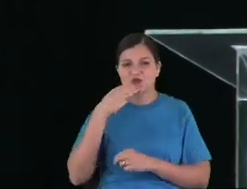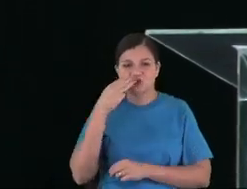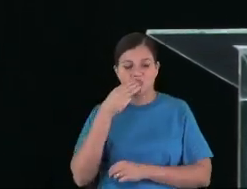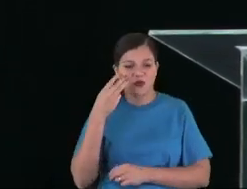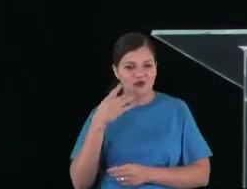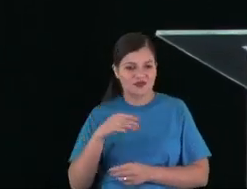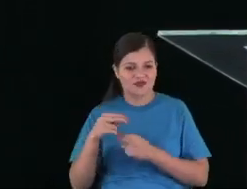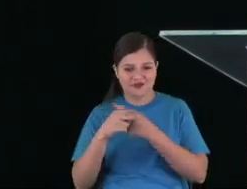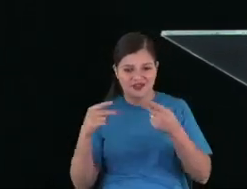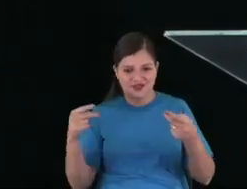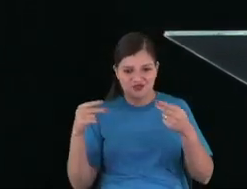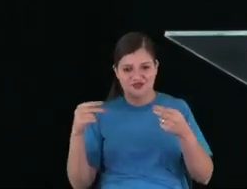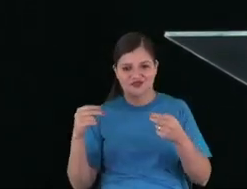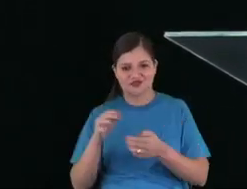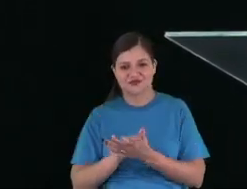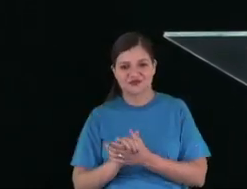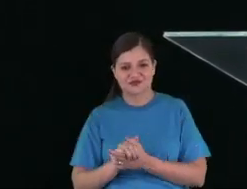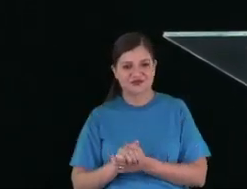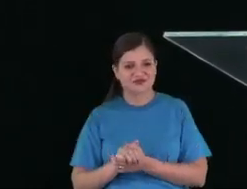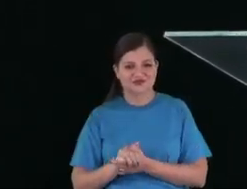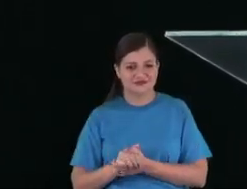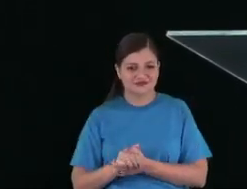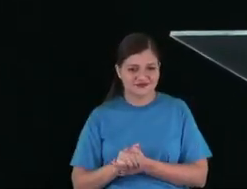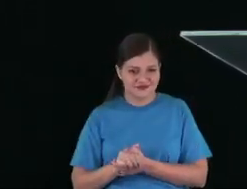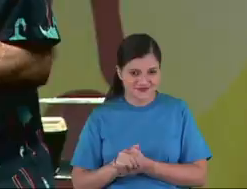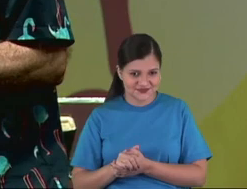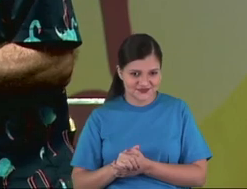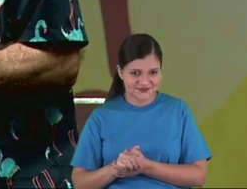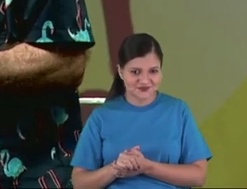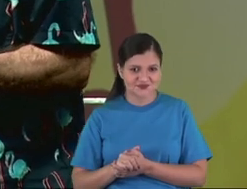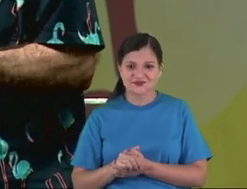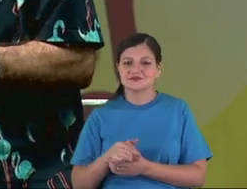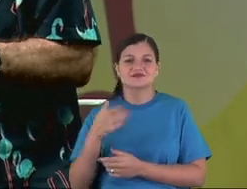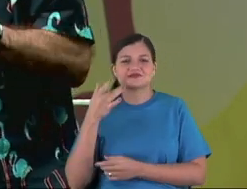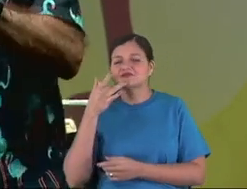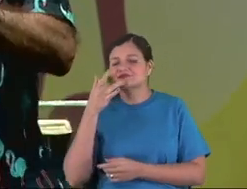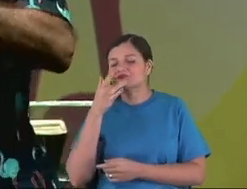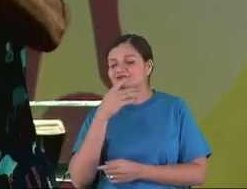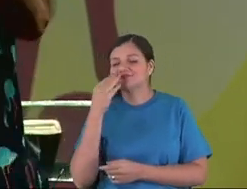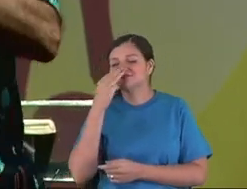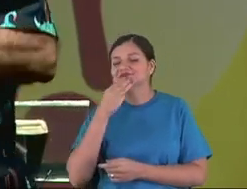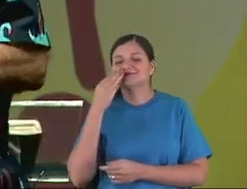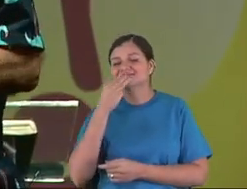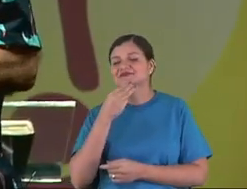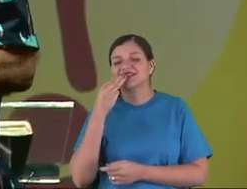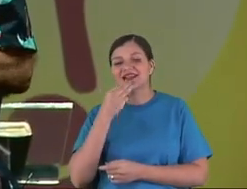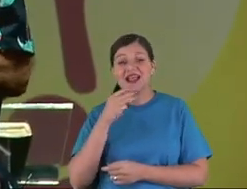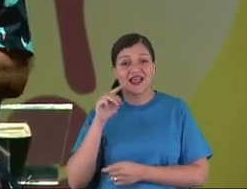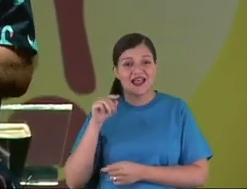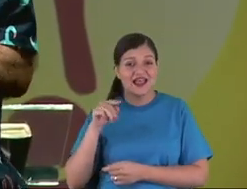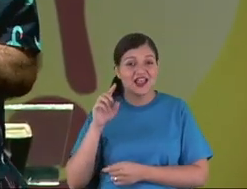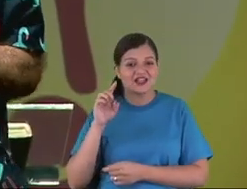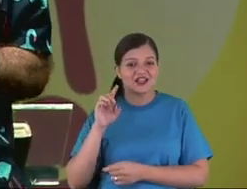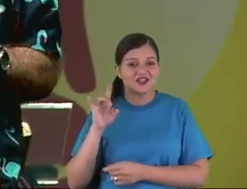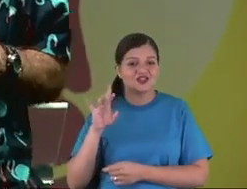Oh, frappé, frappé of coconut. It's like a paradise.